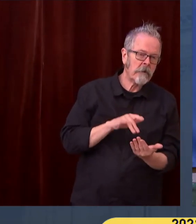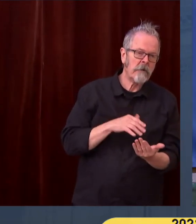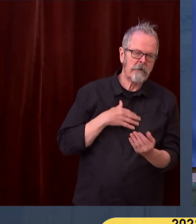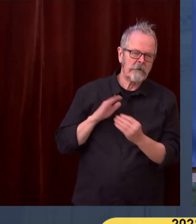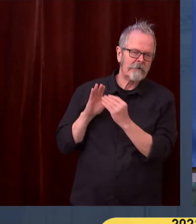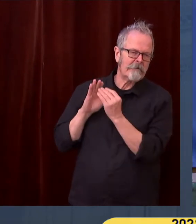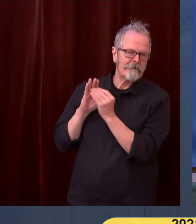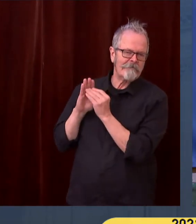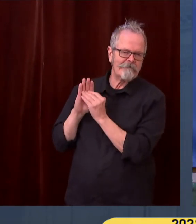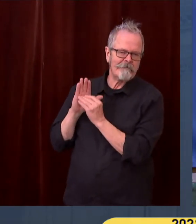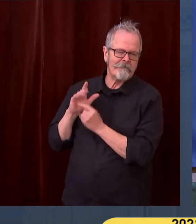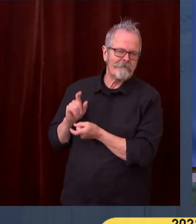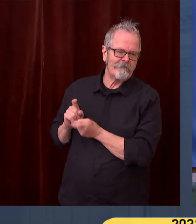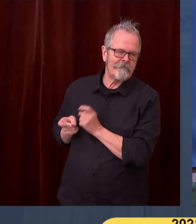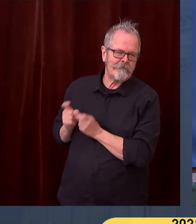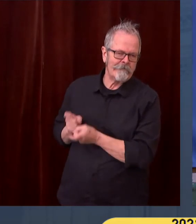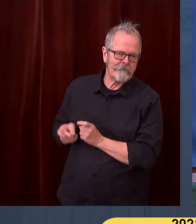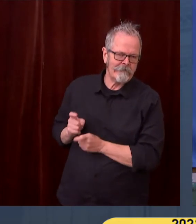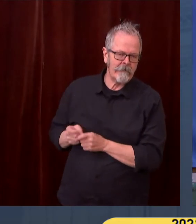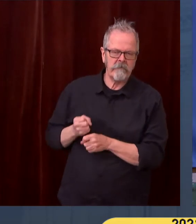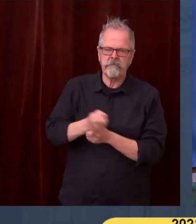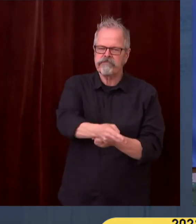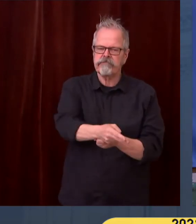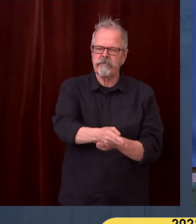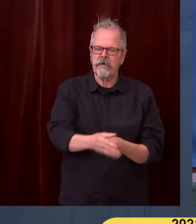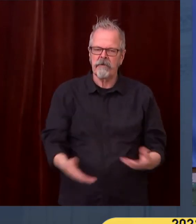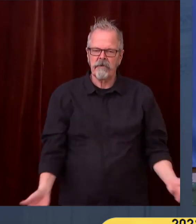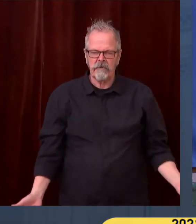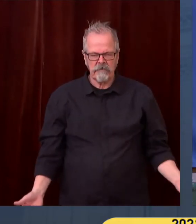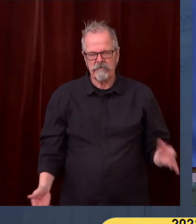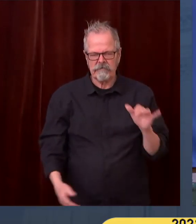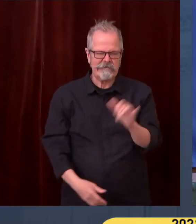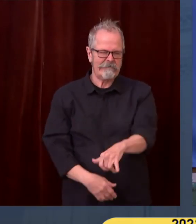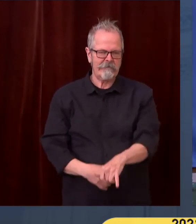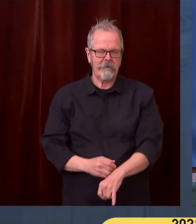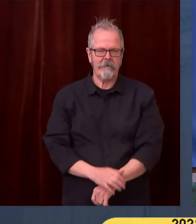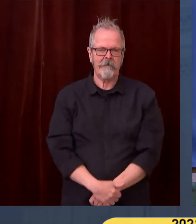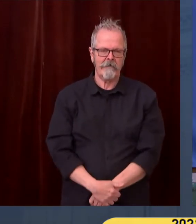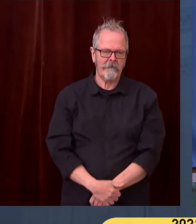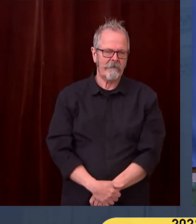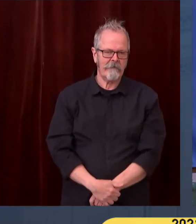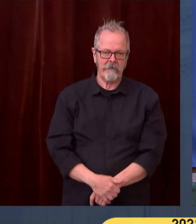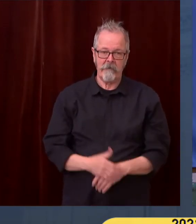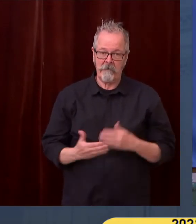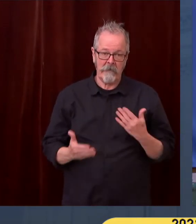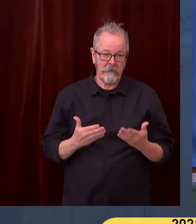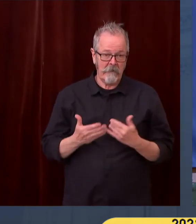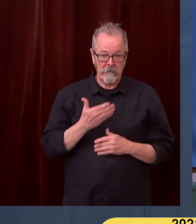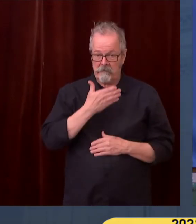important ways. So sometimes it's good not to be first because you learn things, and I'm happy where we are on this right now.